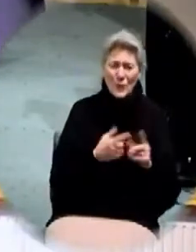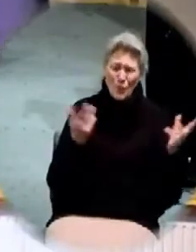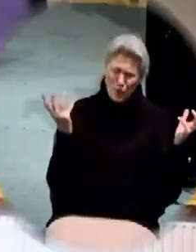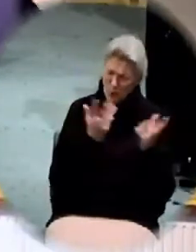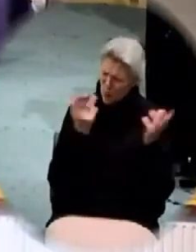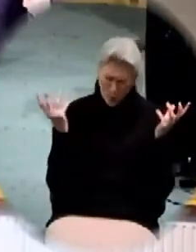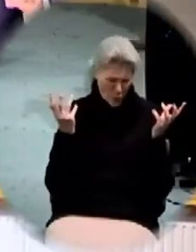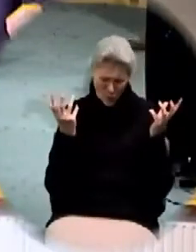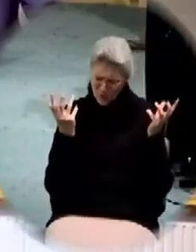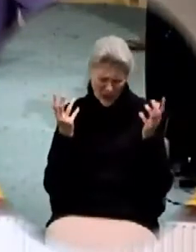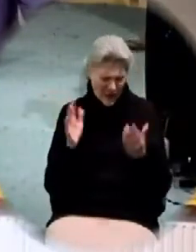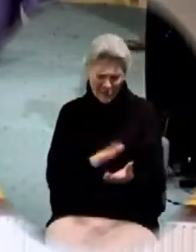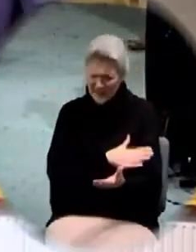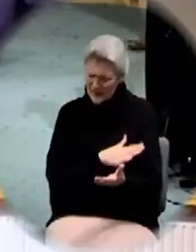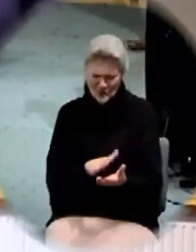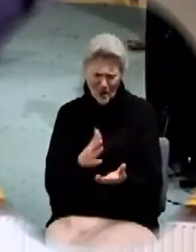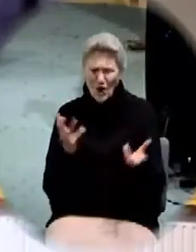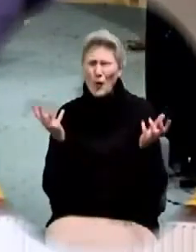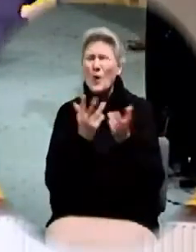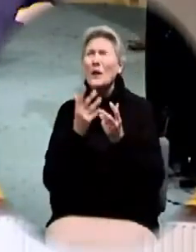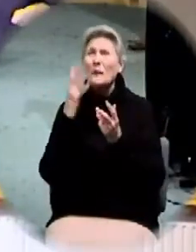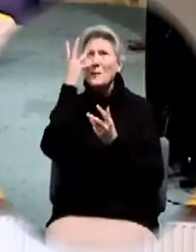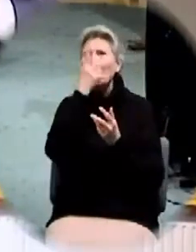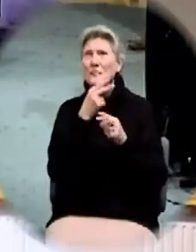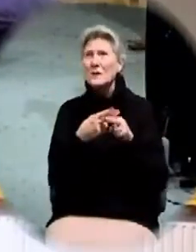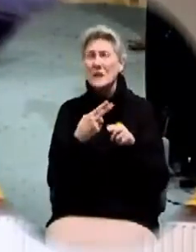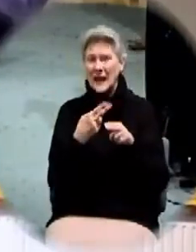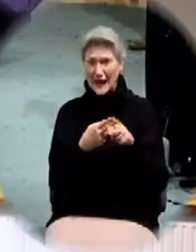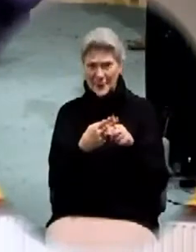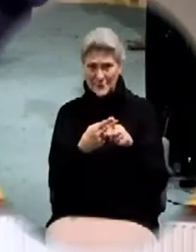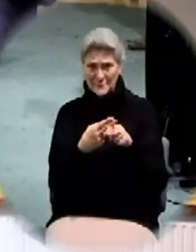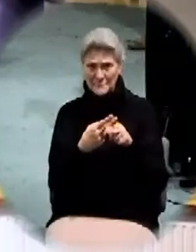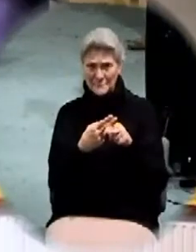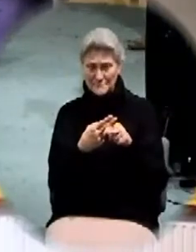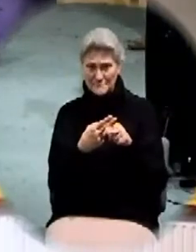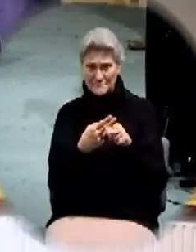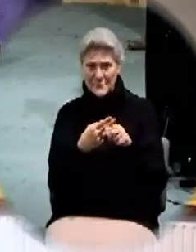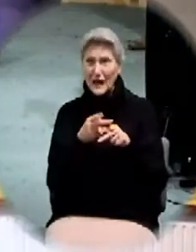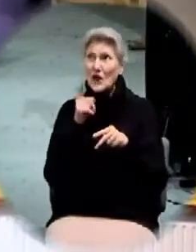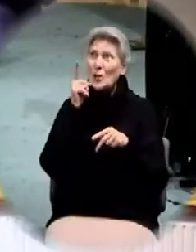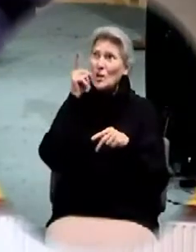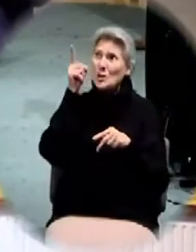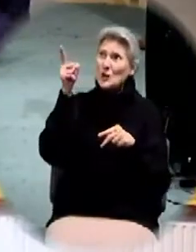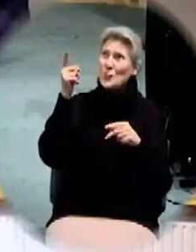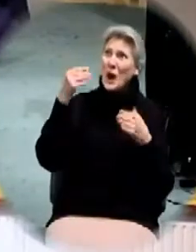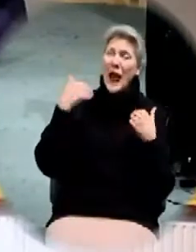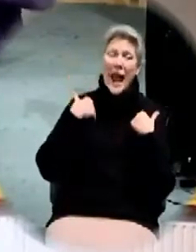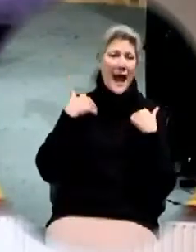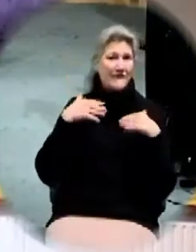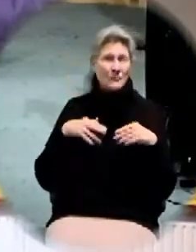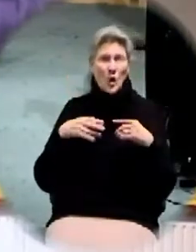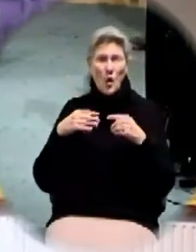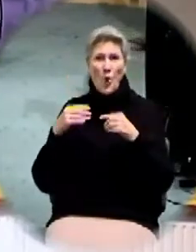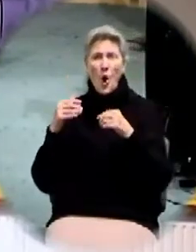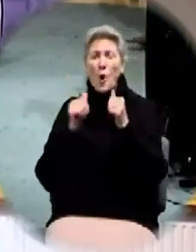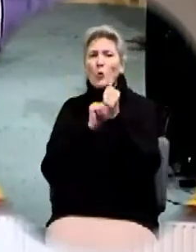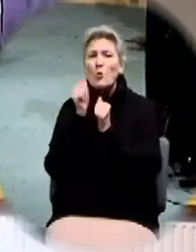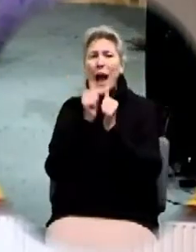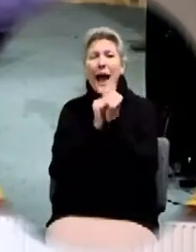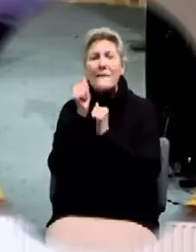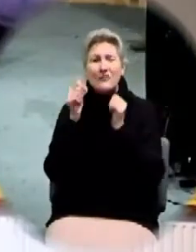this song what a beautiful name it is says you have no rival